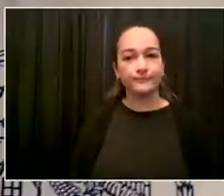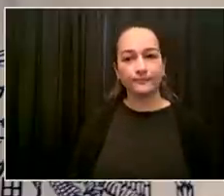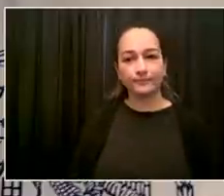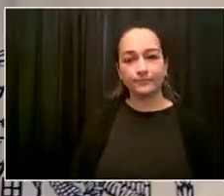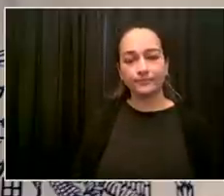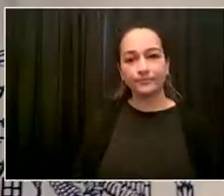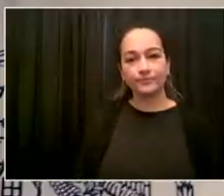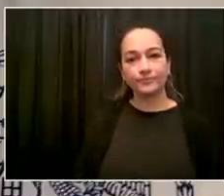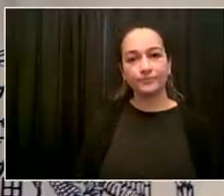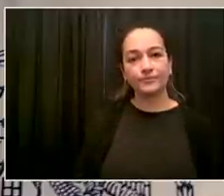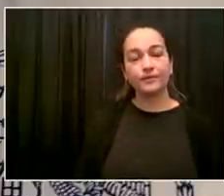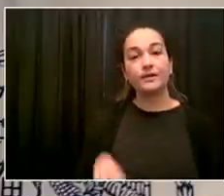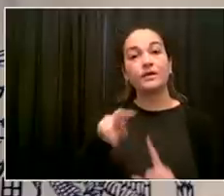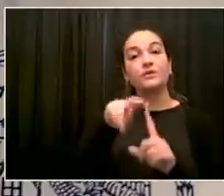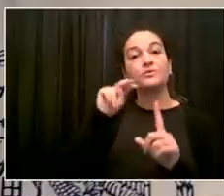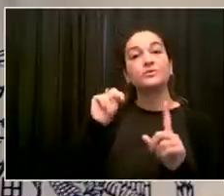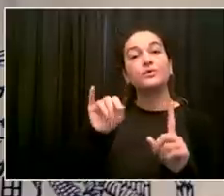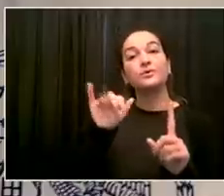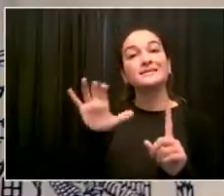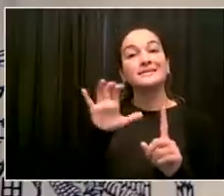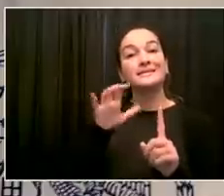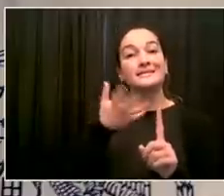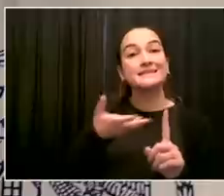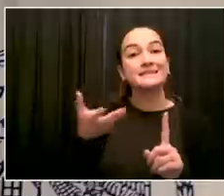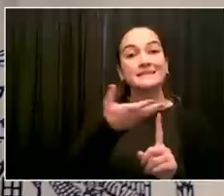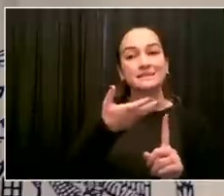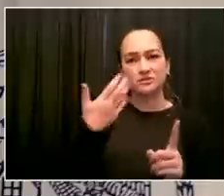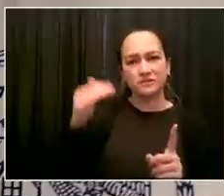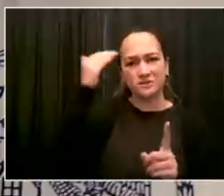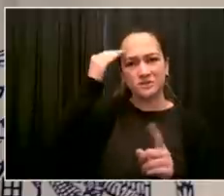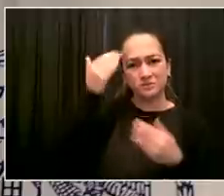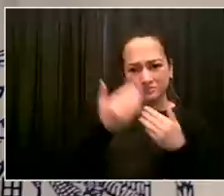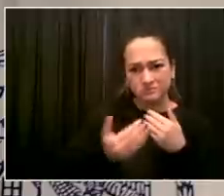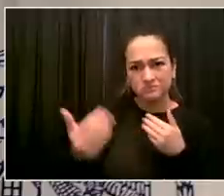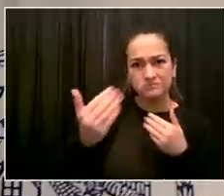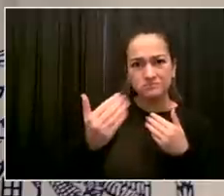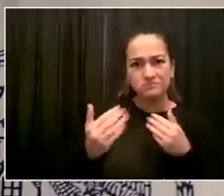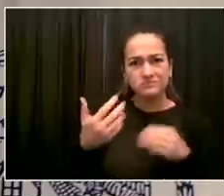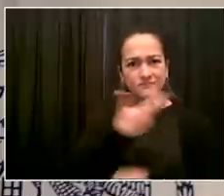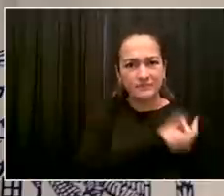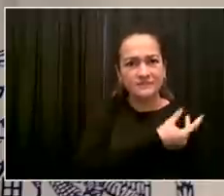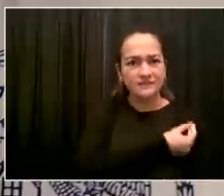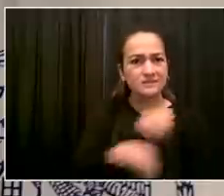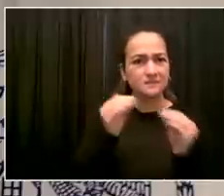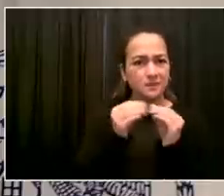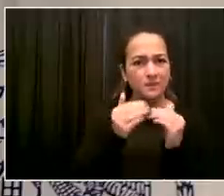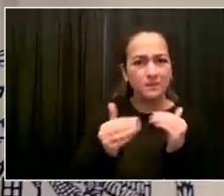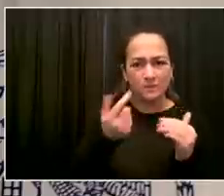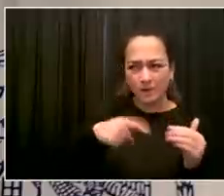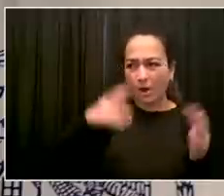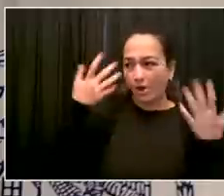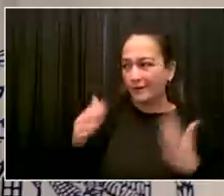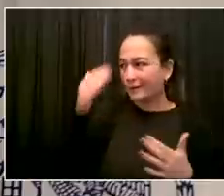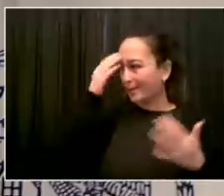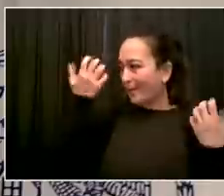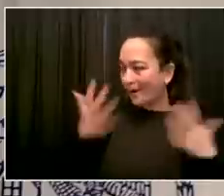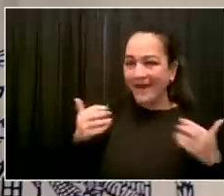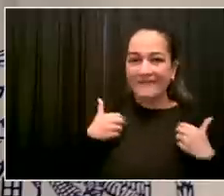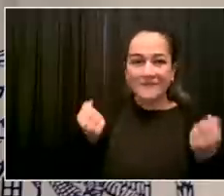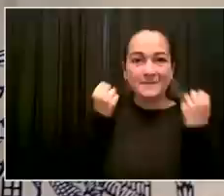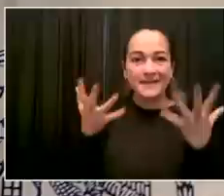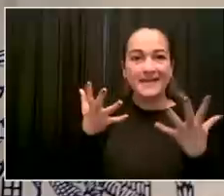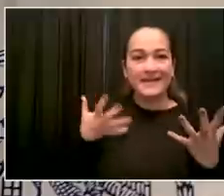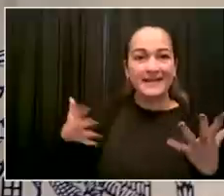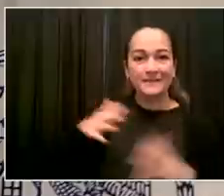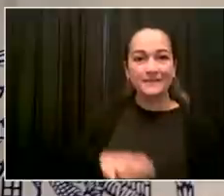already settled. The vast, vast majority have already made the decision that vaccination is the right thing to do. mean, 82 percent. I like to say it this way,